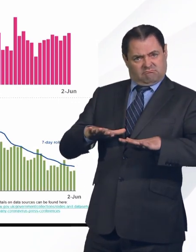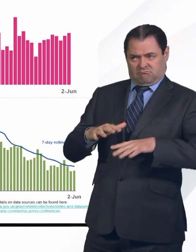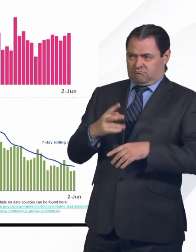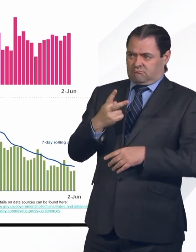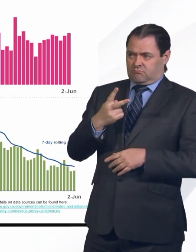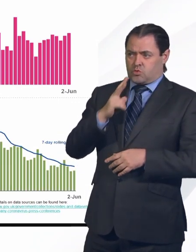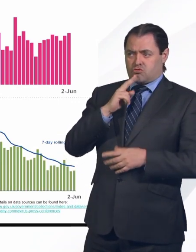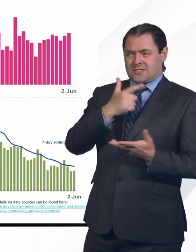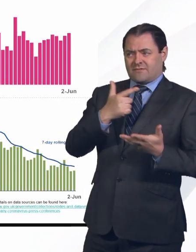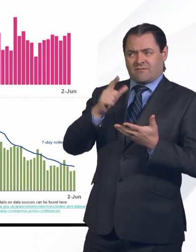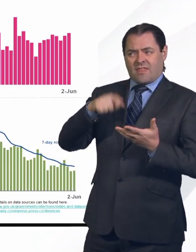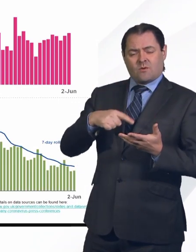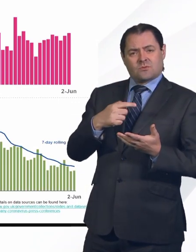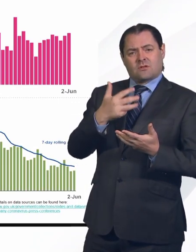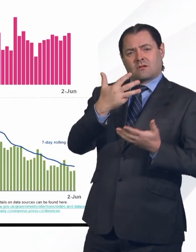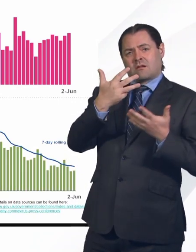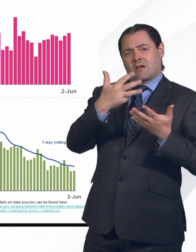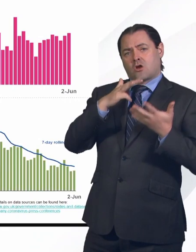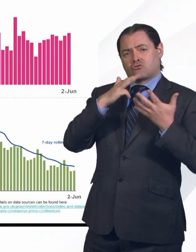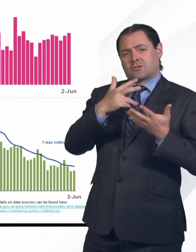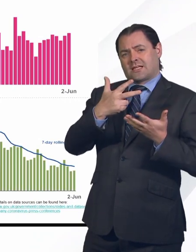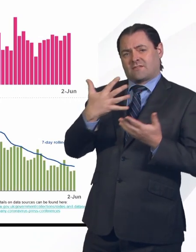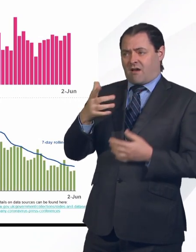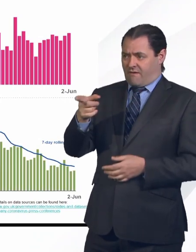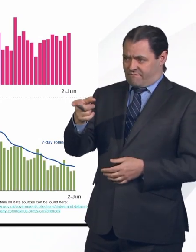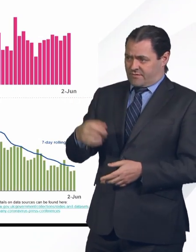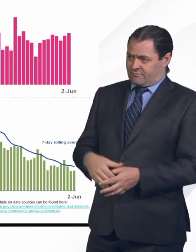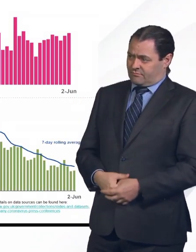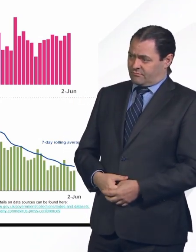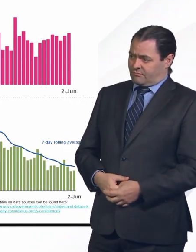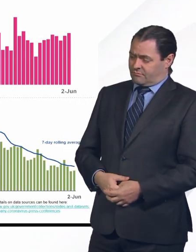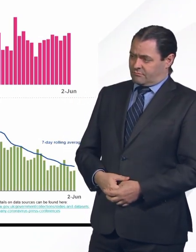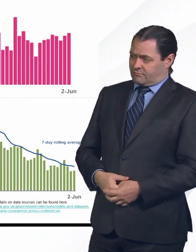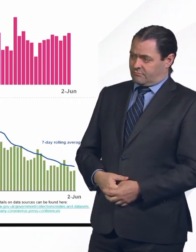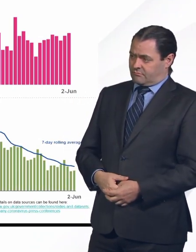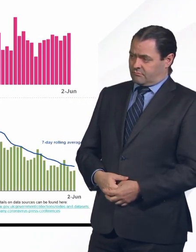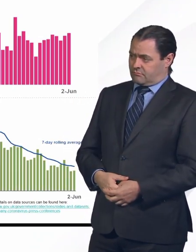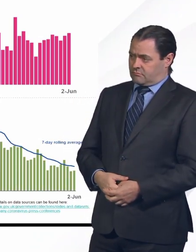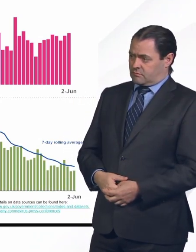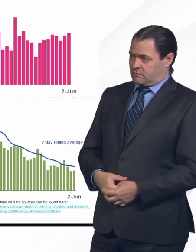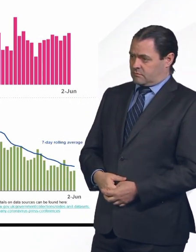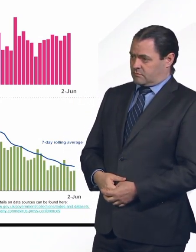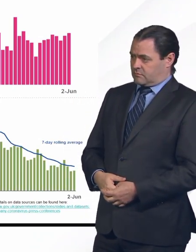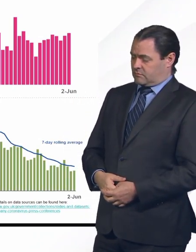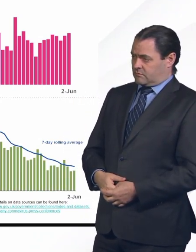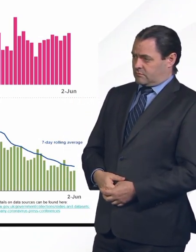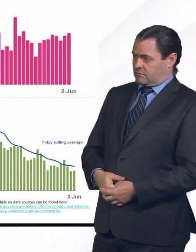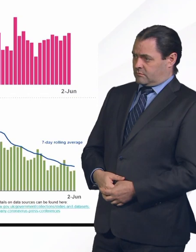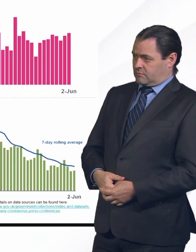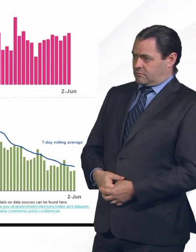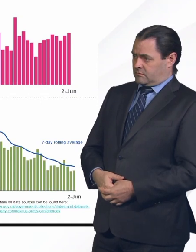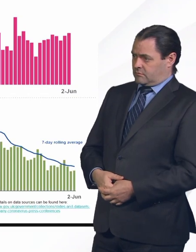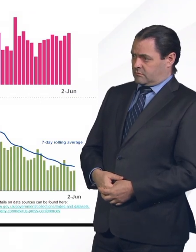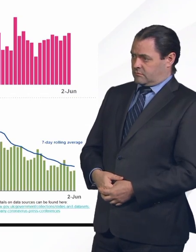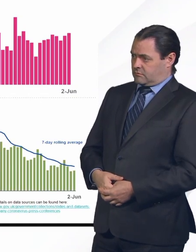cases confirmed in the UK to 277,985. And